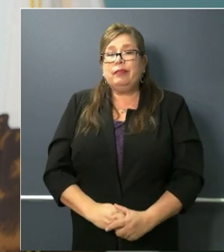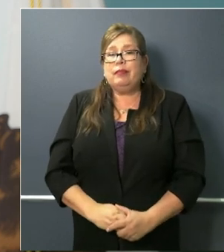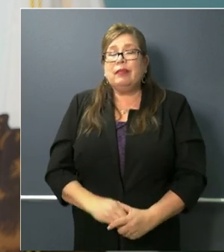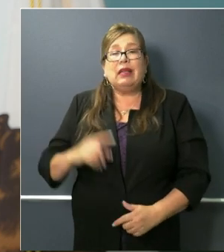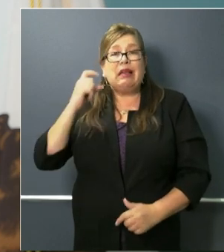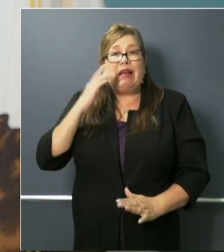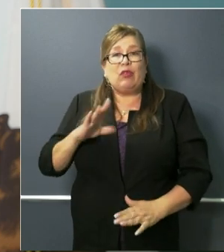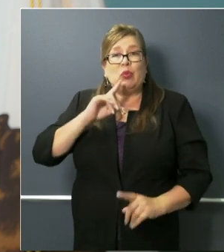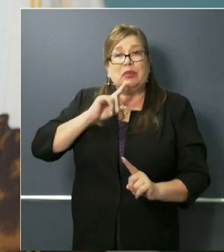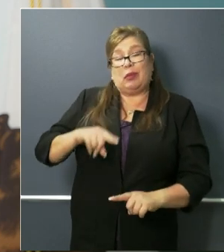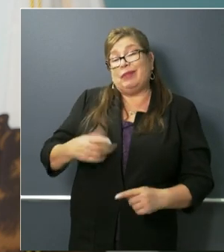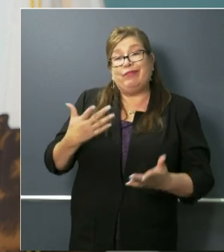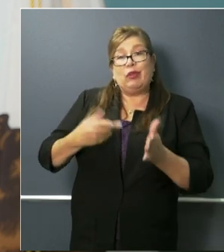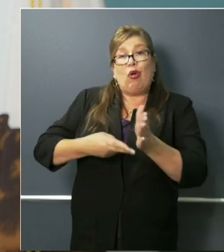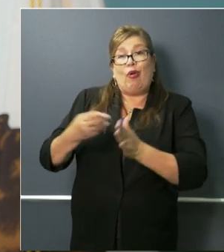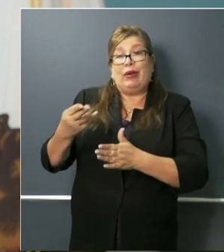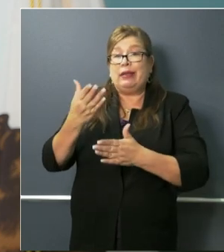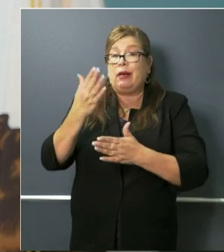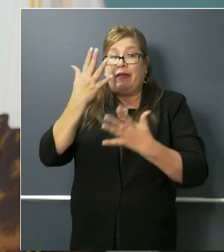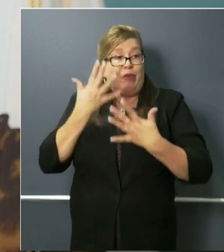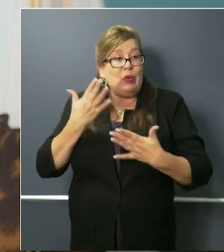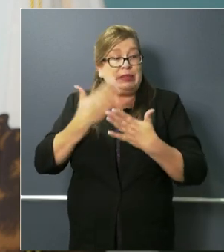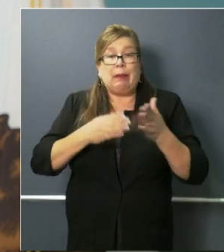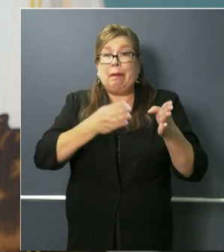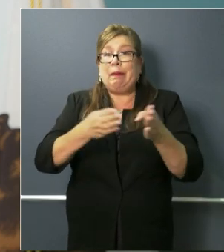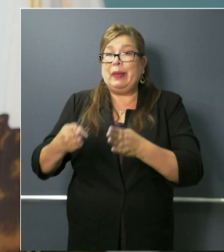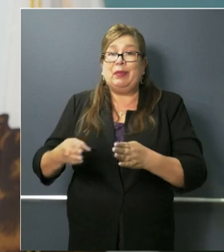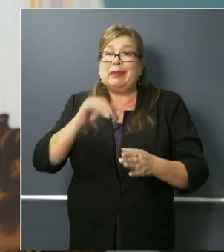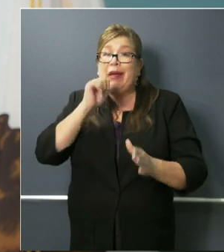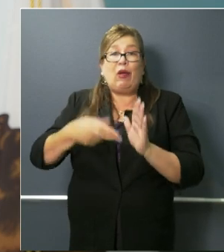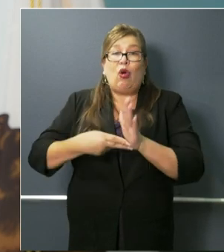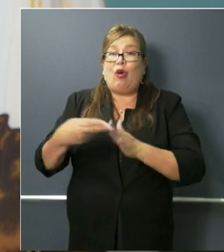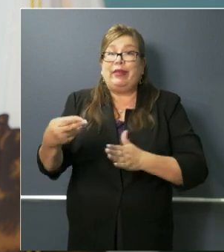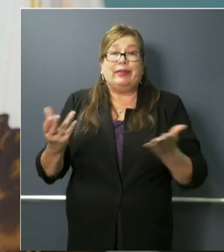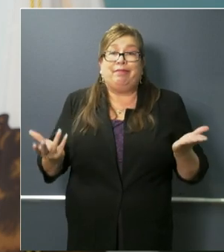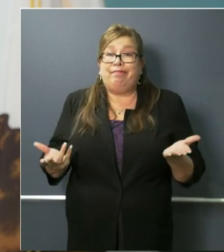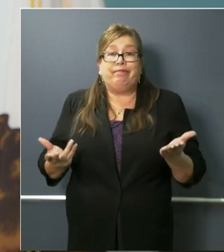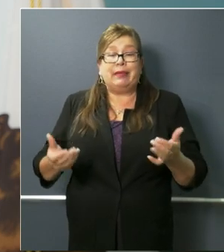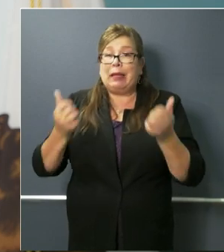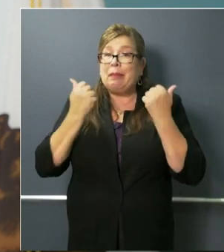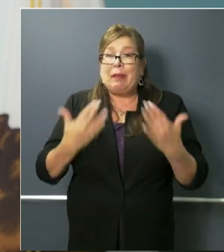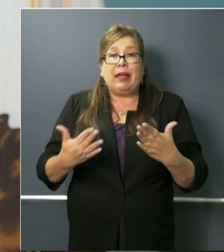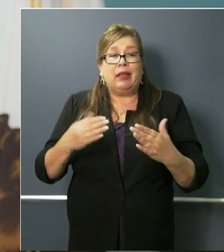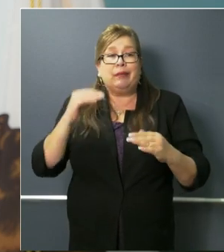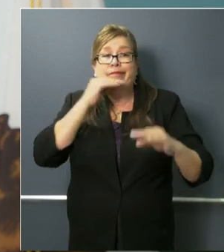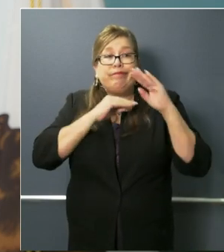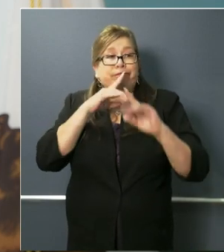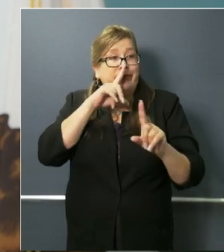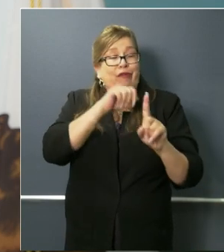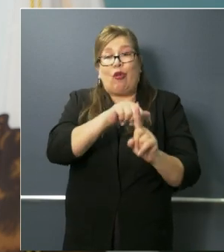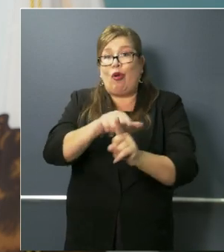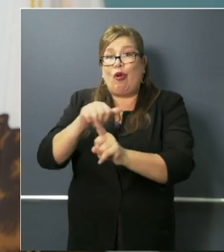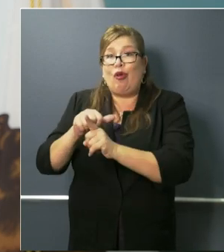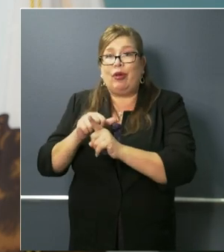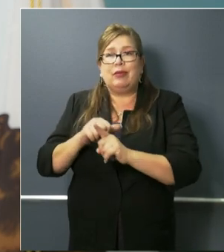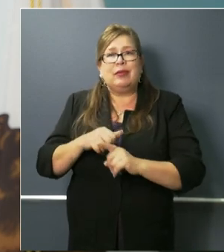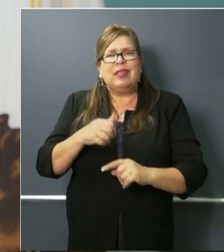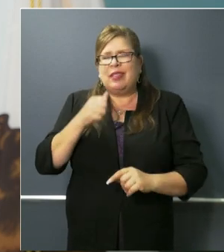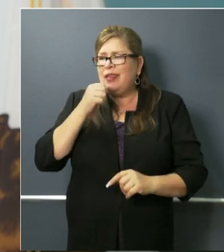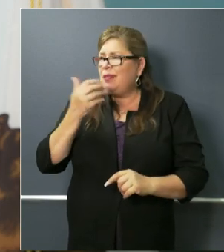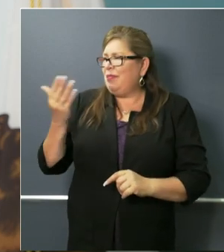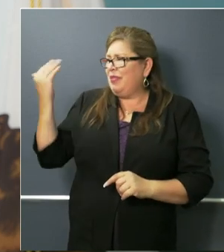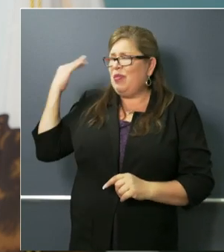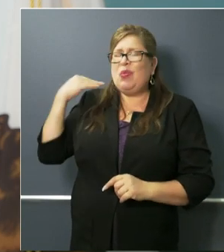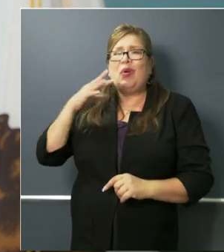above board well let's just acknowledge that there's a lot of fraud in this place a few weeks ago we talked about a lot of cyber fraud